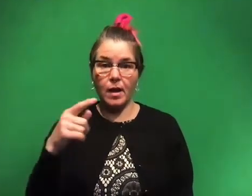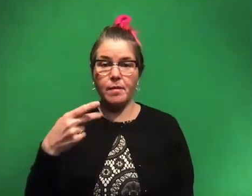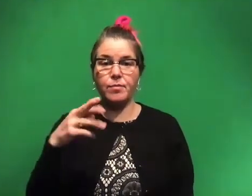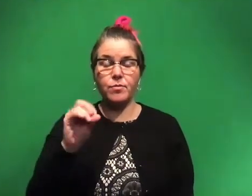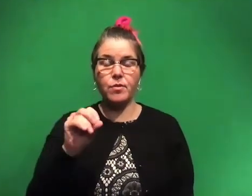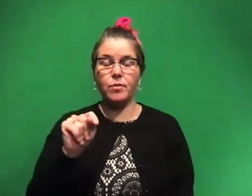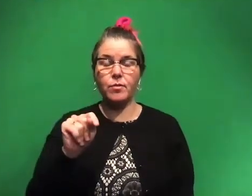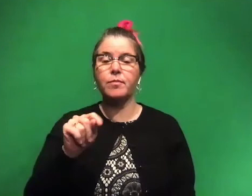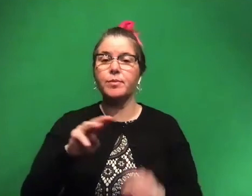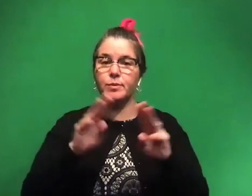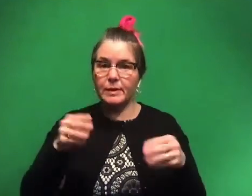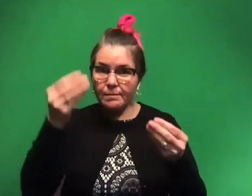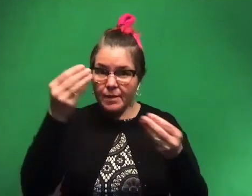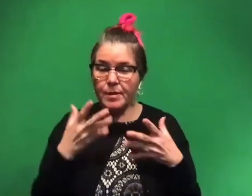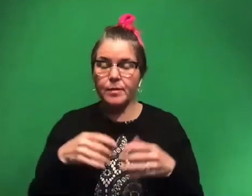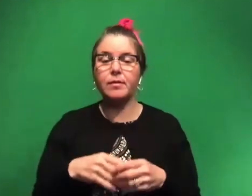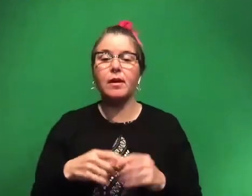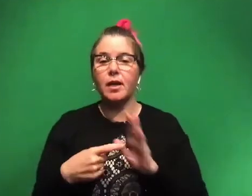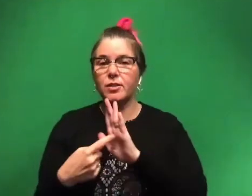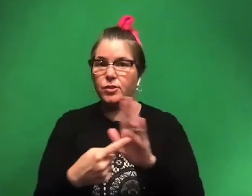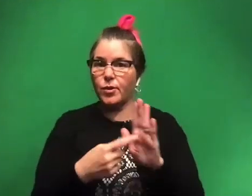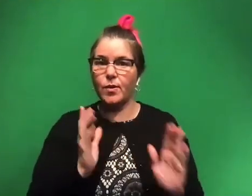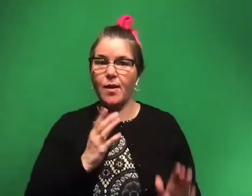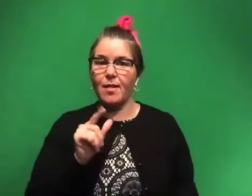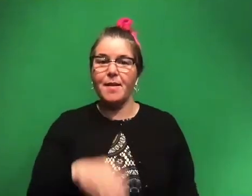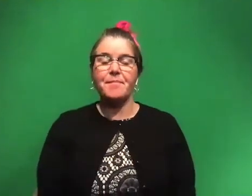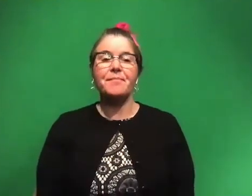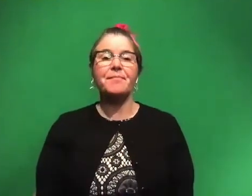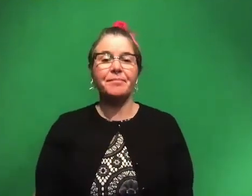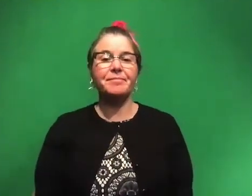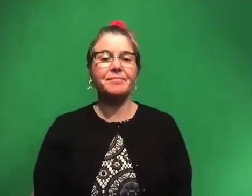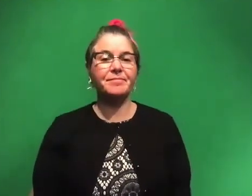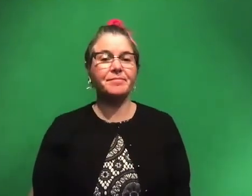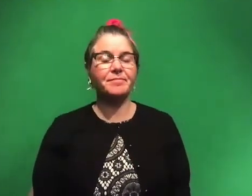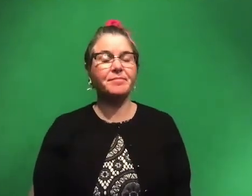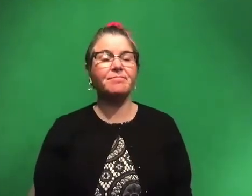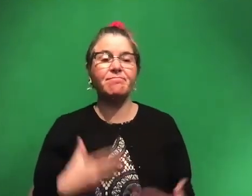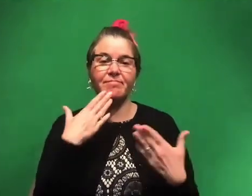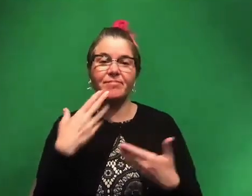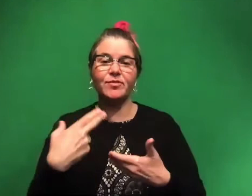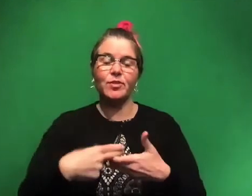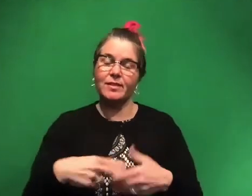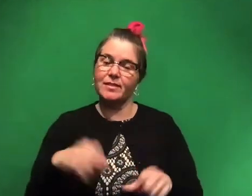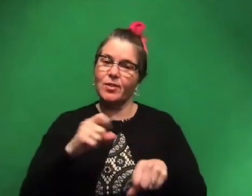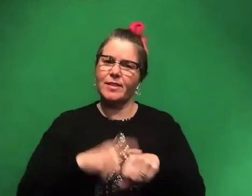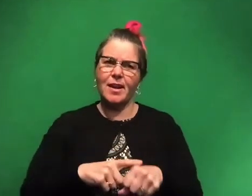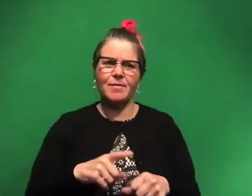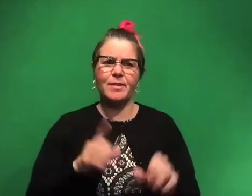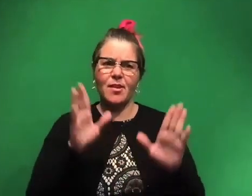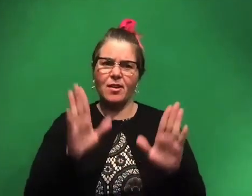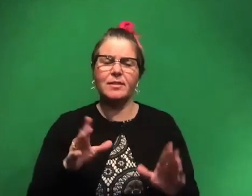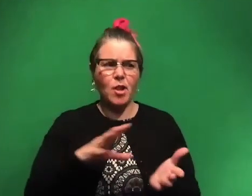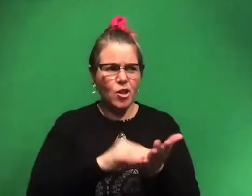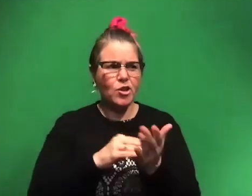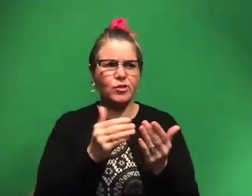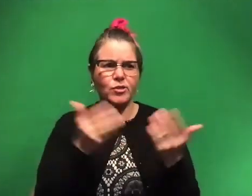let me know and I can show you the lab. Awesome. All right. Well, thanks so much for taking your time. This was so awesome. I learned so